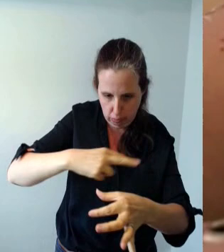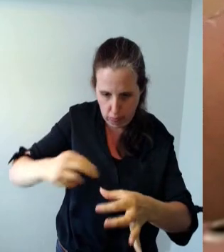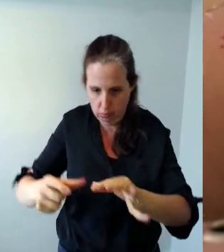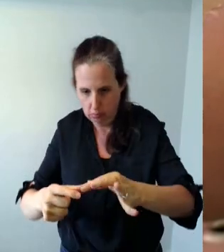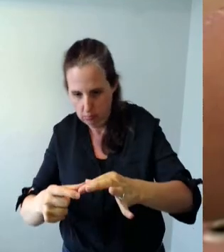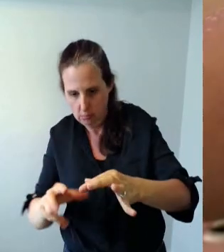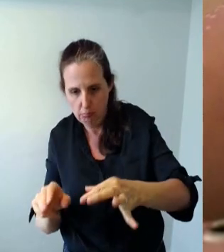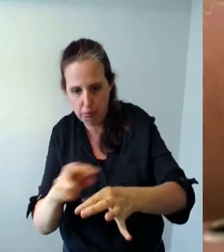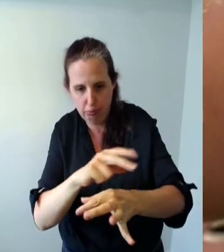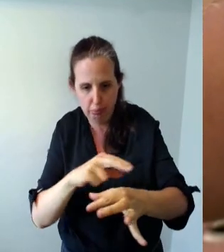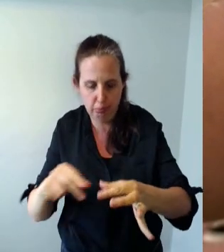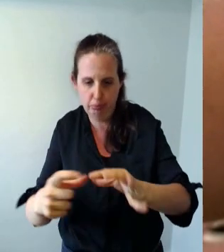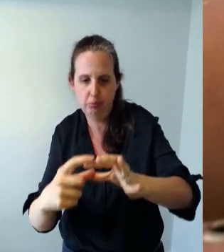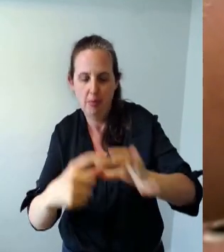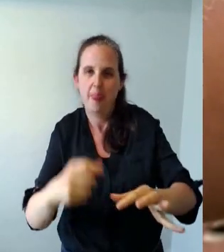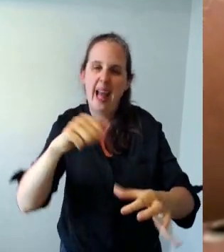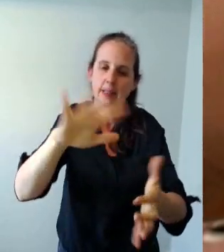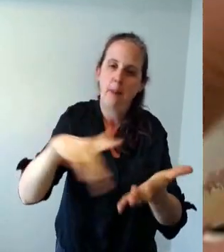off the excess